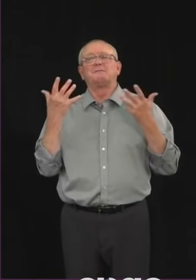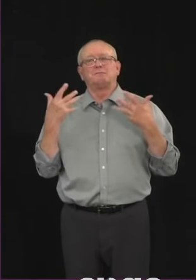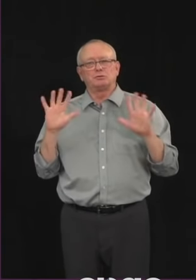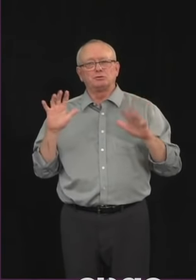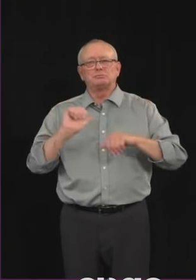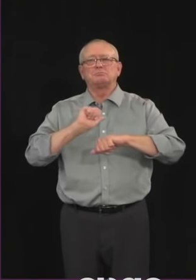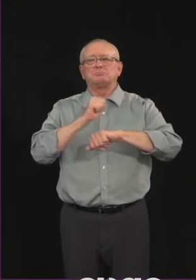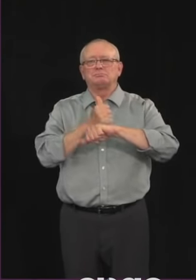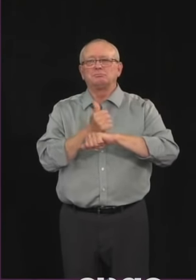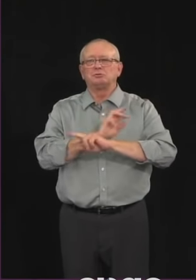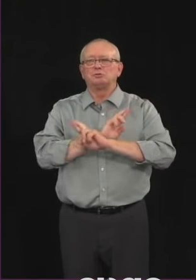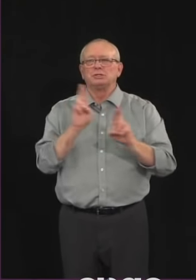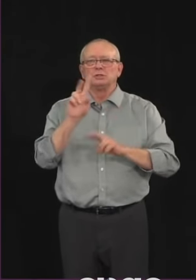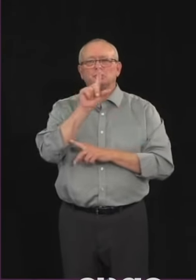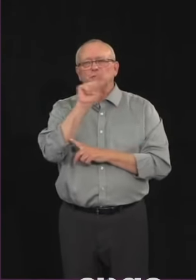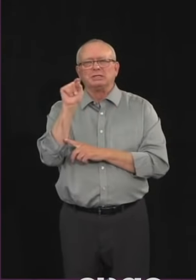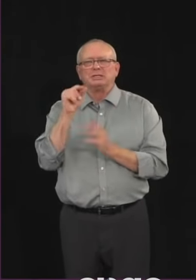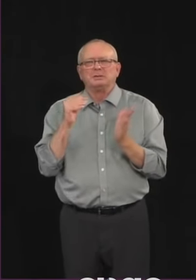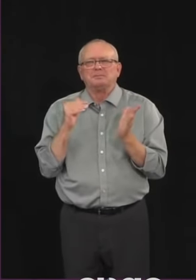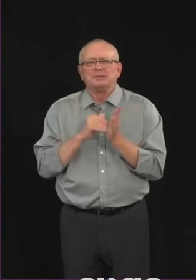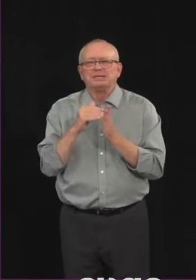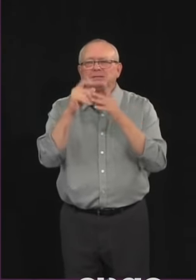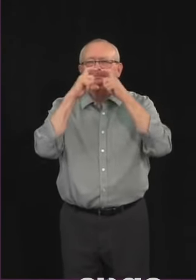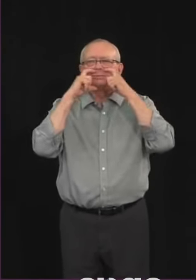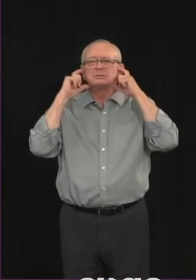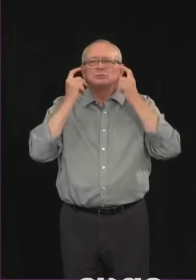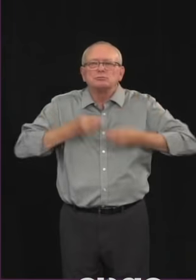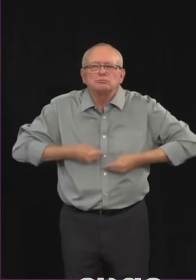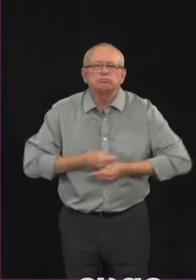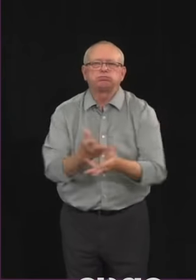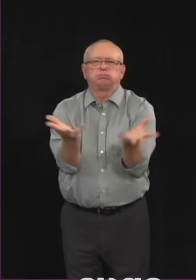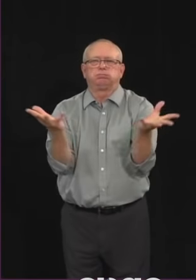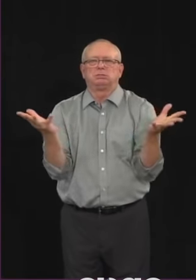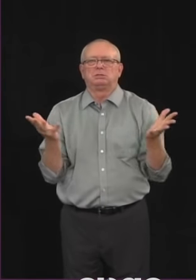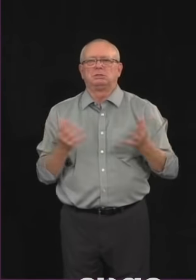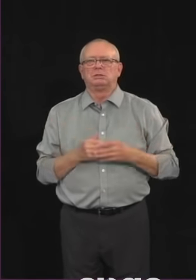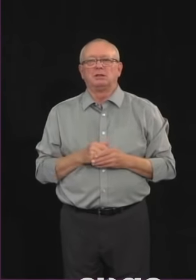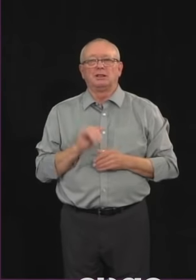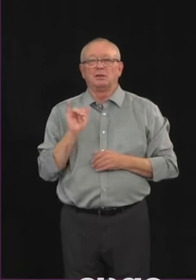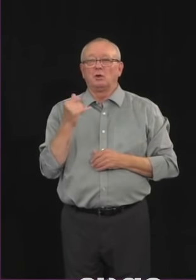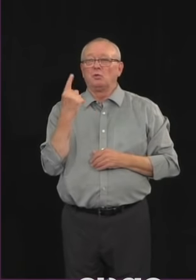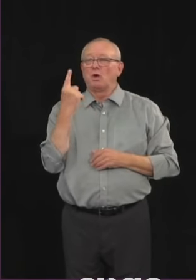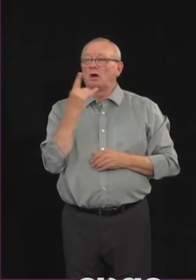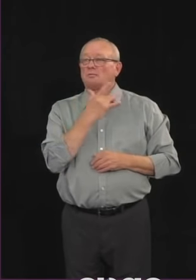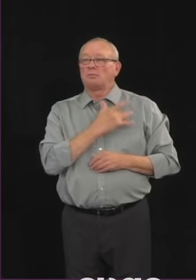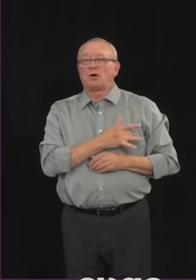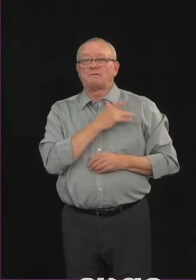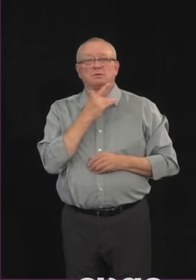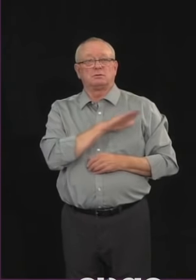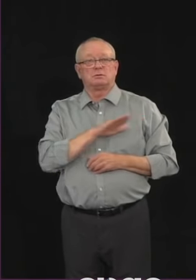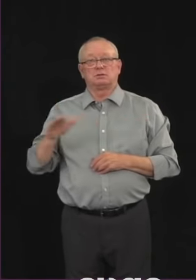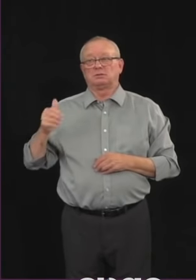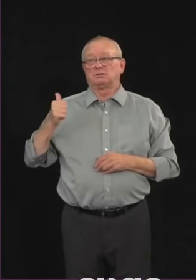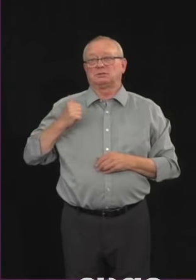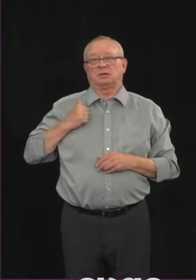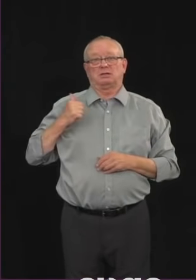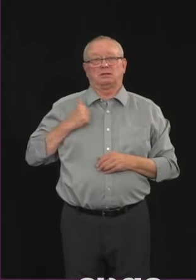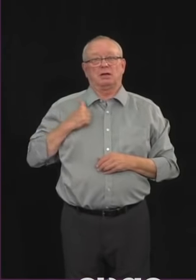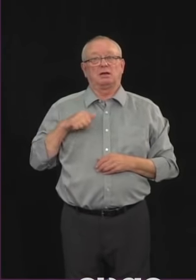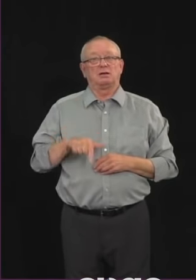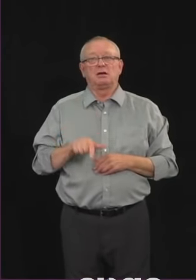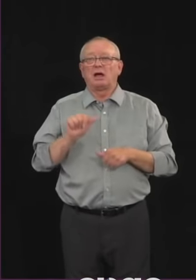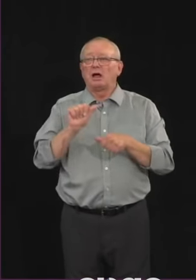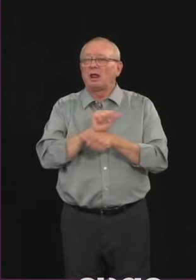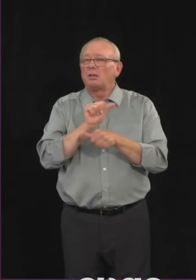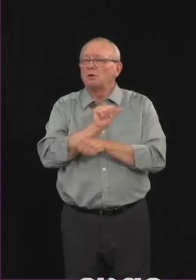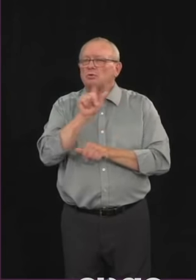face masks to Albertans. It's the only program of its kind in Canada and it's been very well received. Albertans picked up masks from our